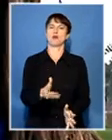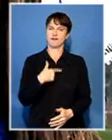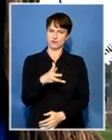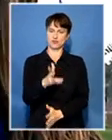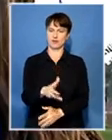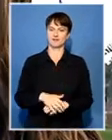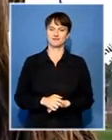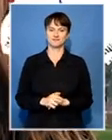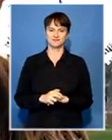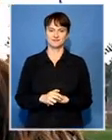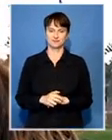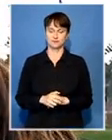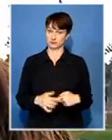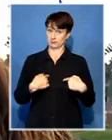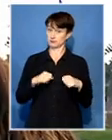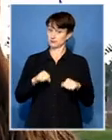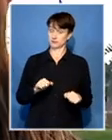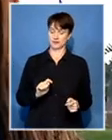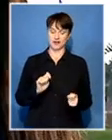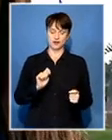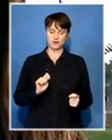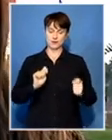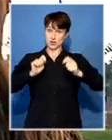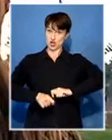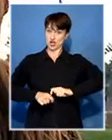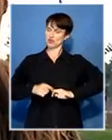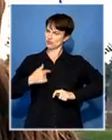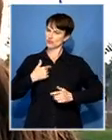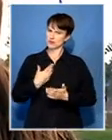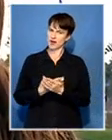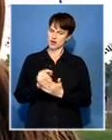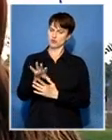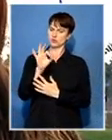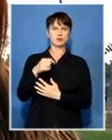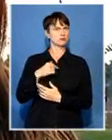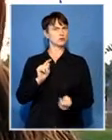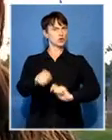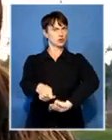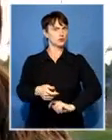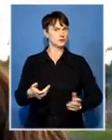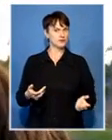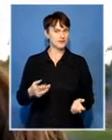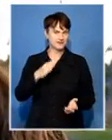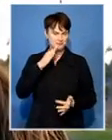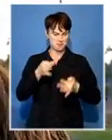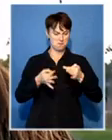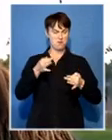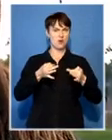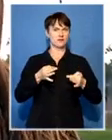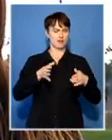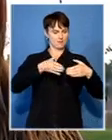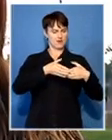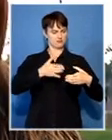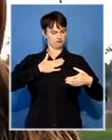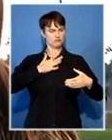and that you can be the change that you want to see in the country and that you can choose in the the the political party that you